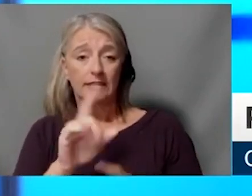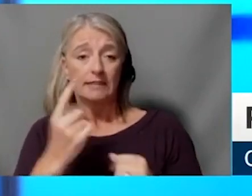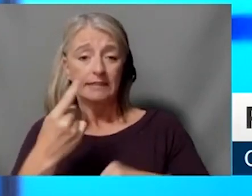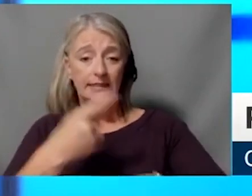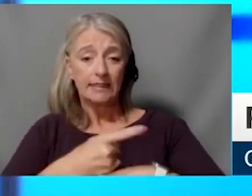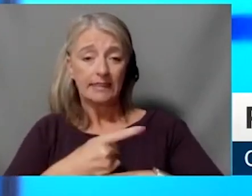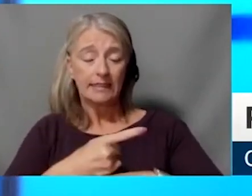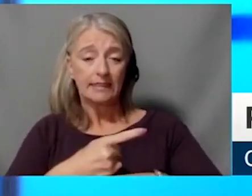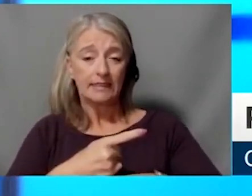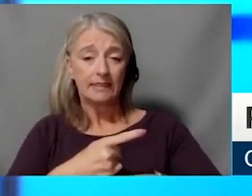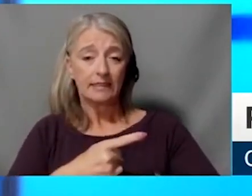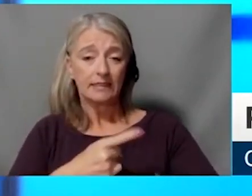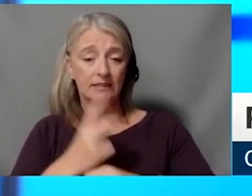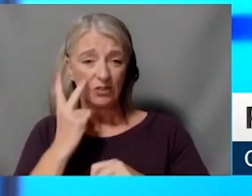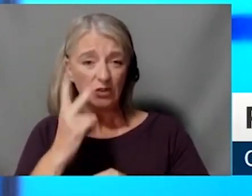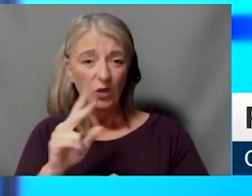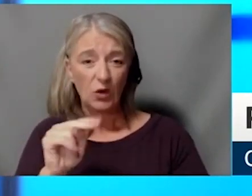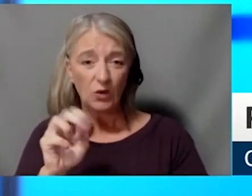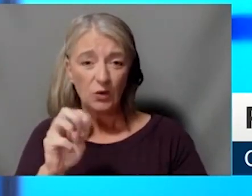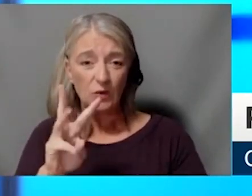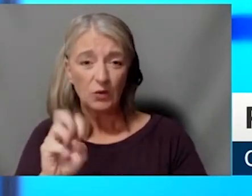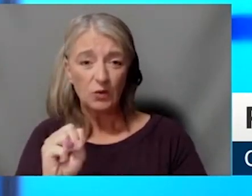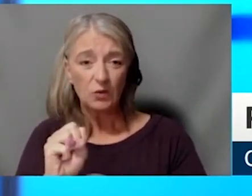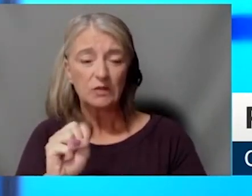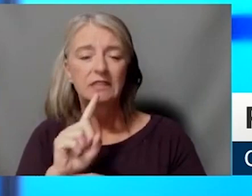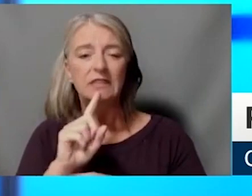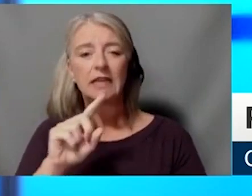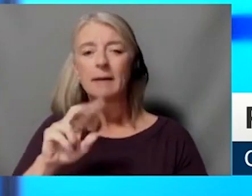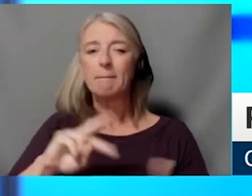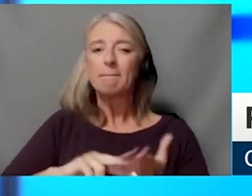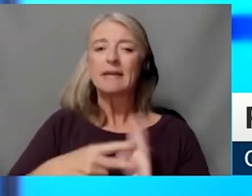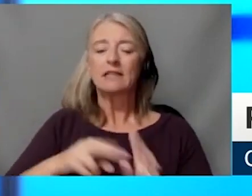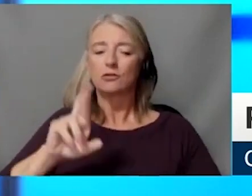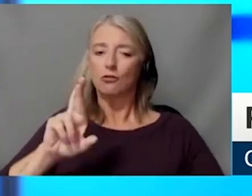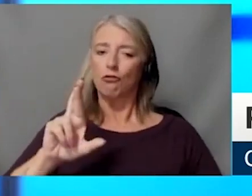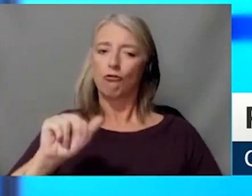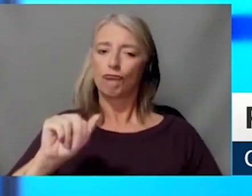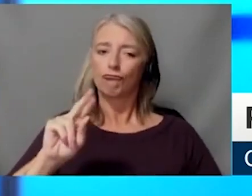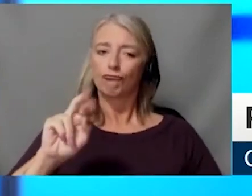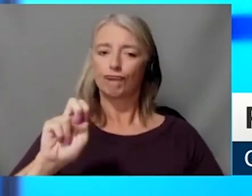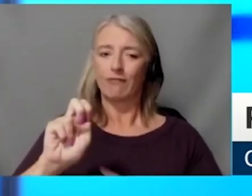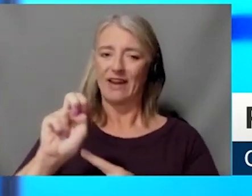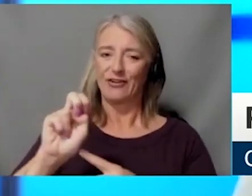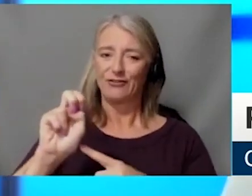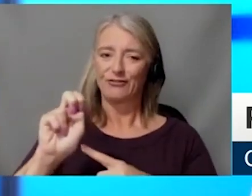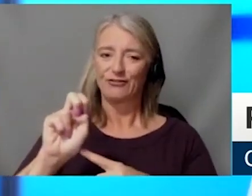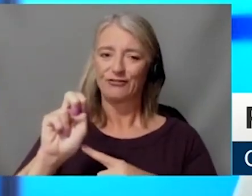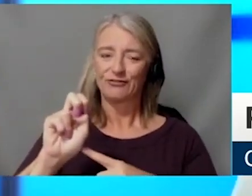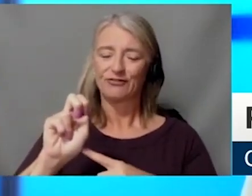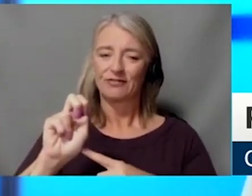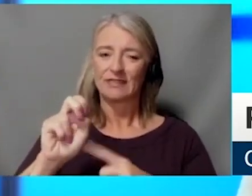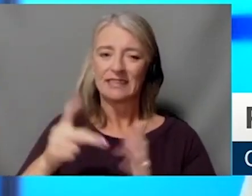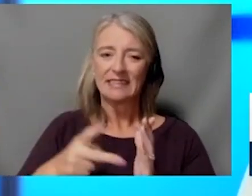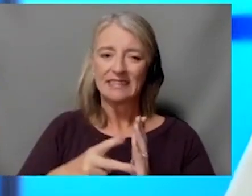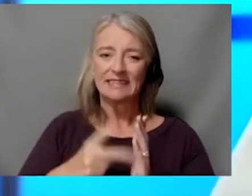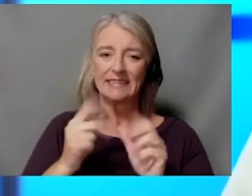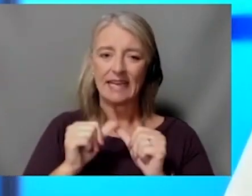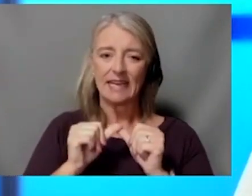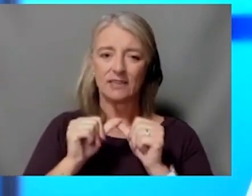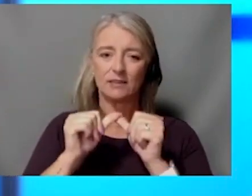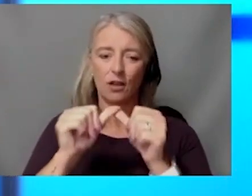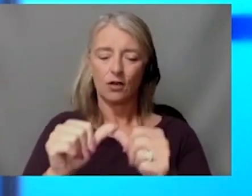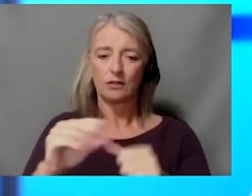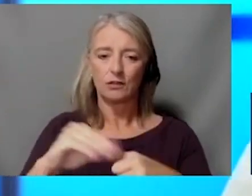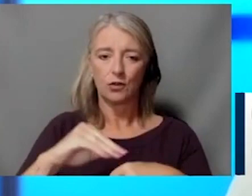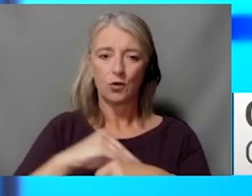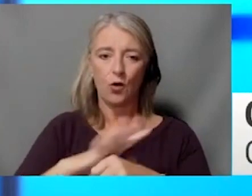also means that it's very rare. So in fact, this I think is the second longest COVID infection on record. And so